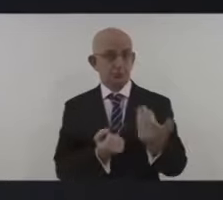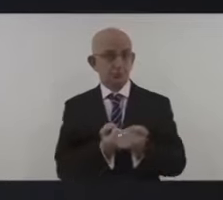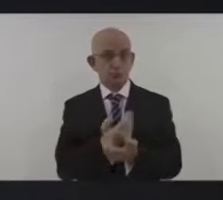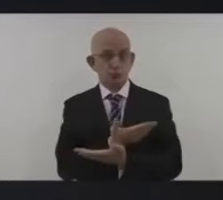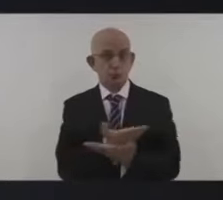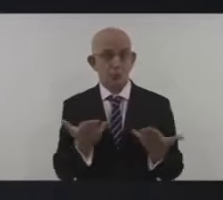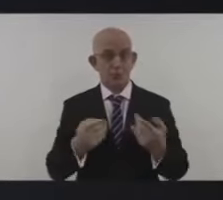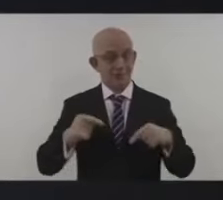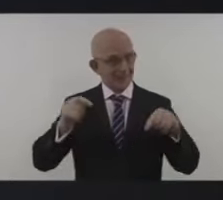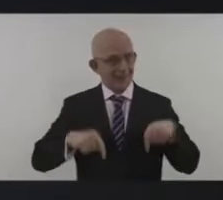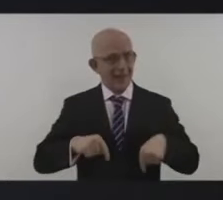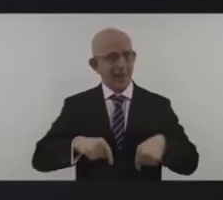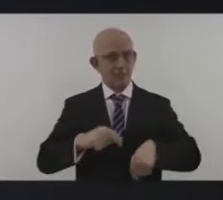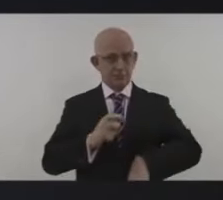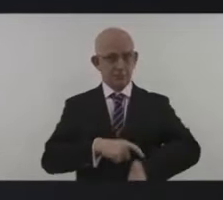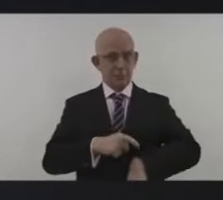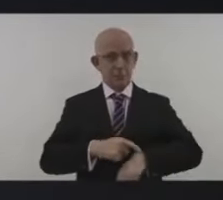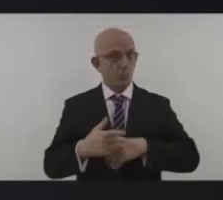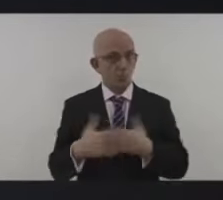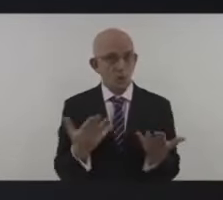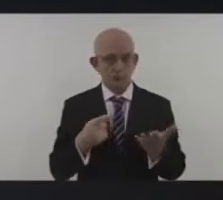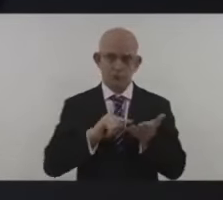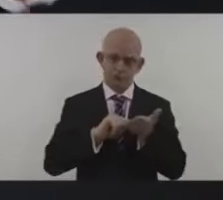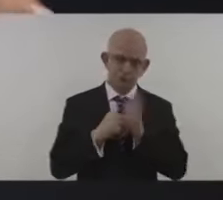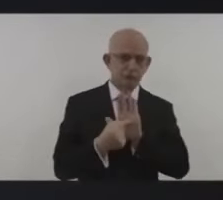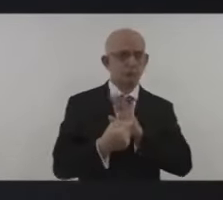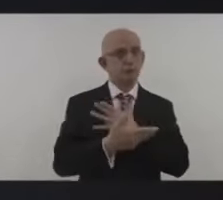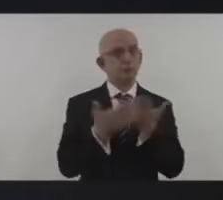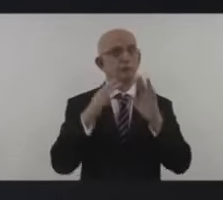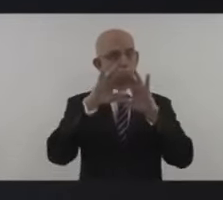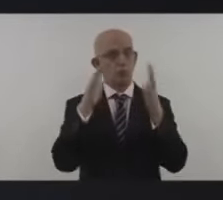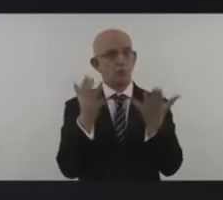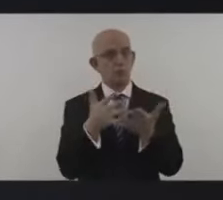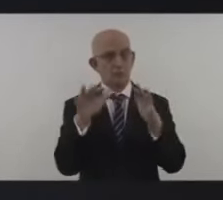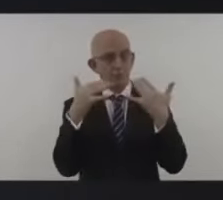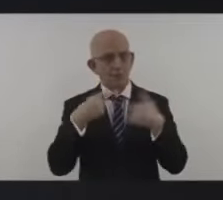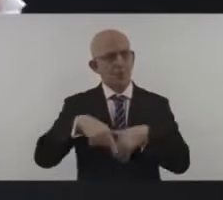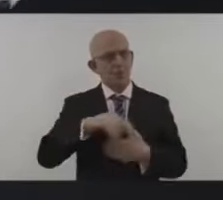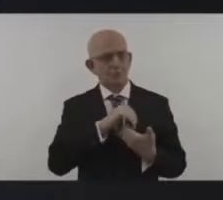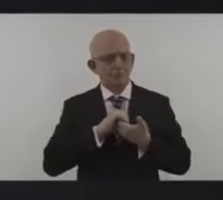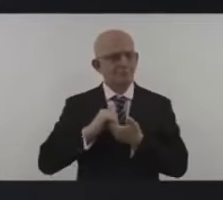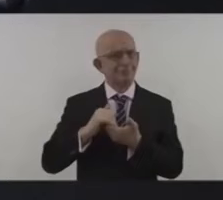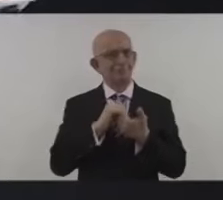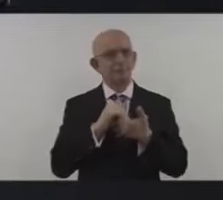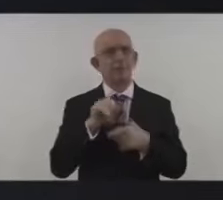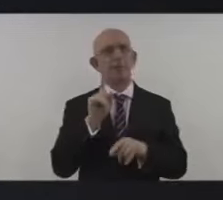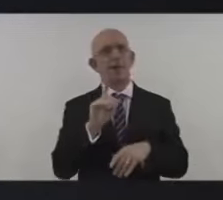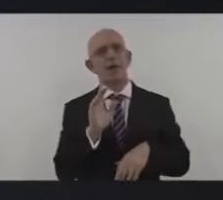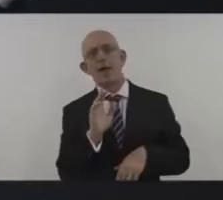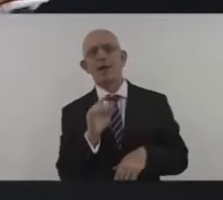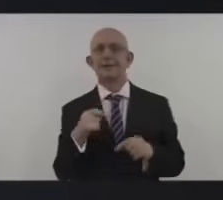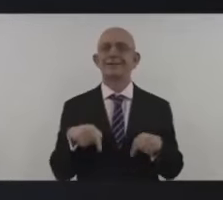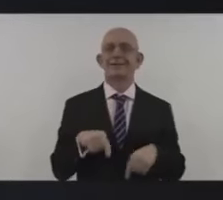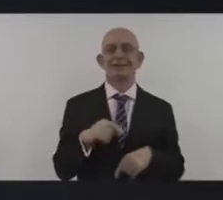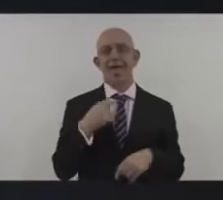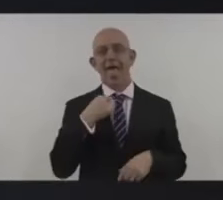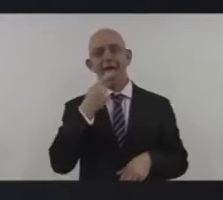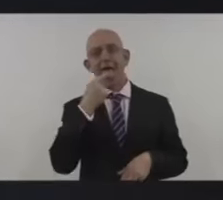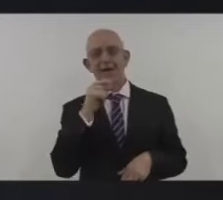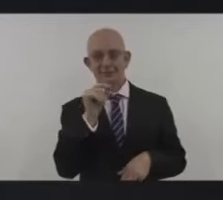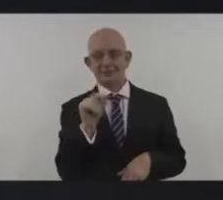to the moment so i urge you all let us rise together